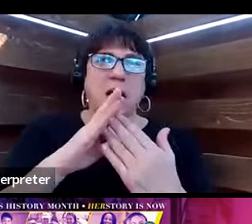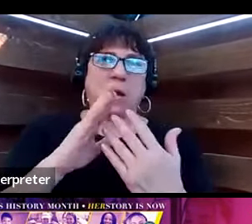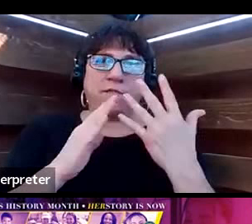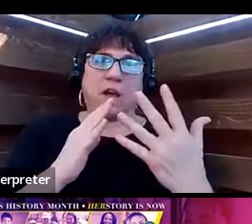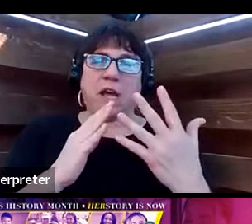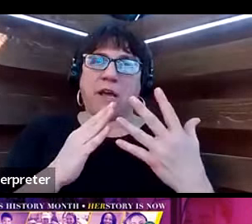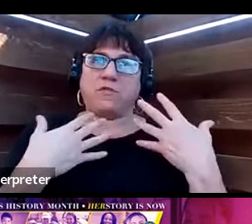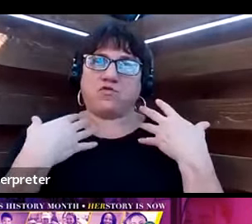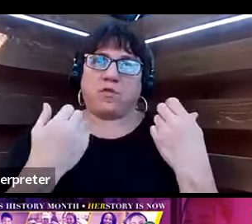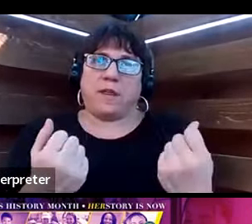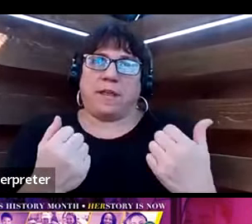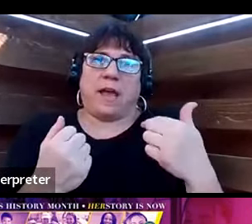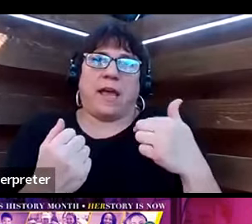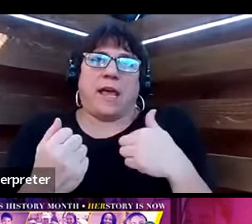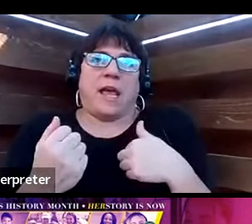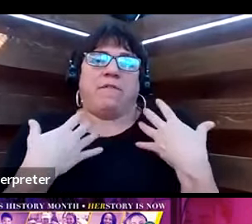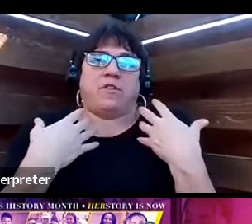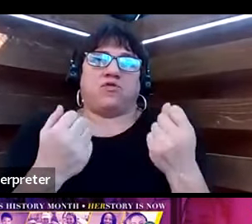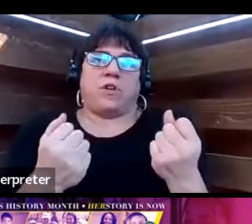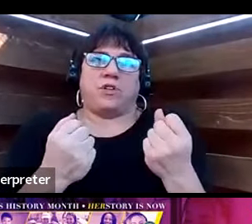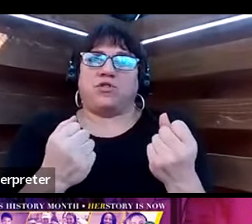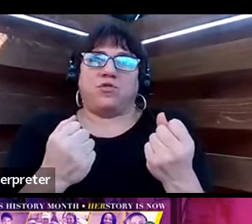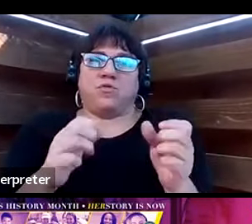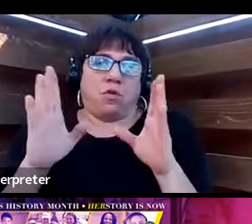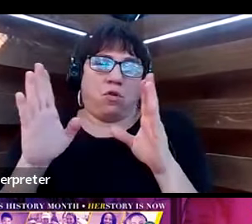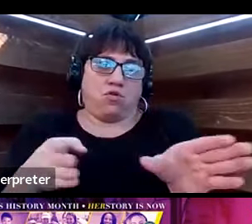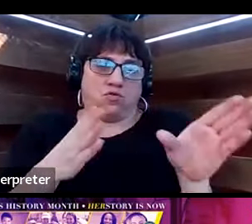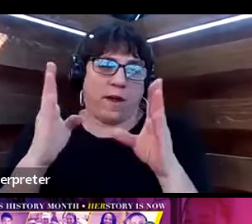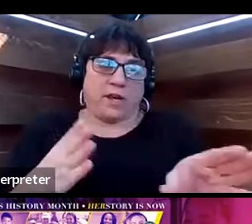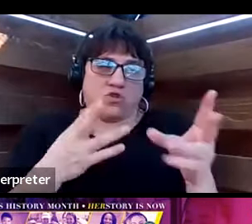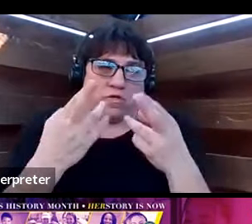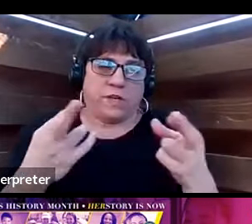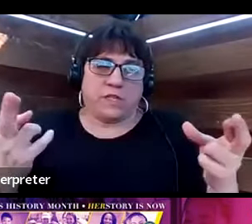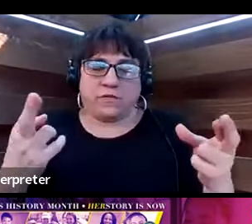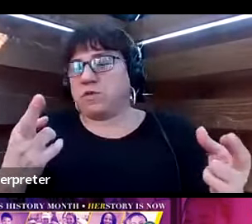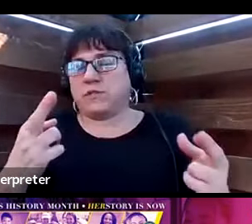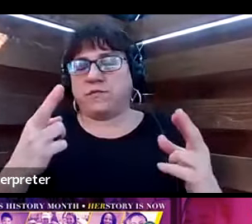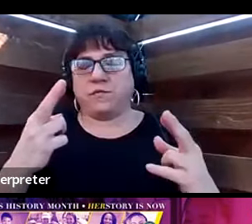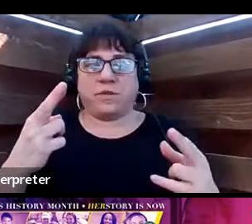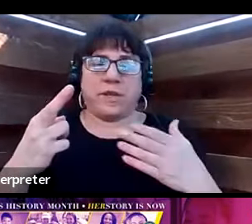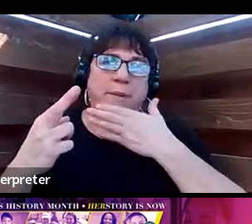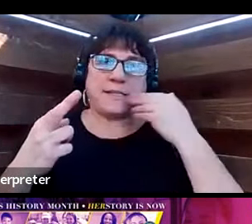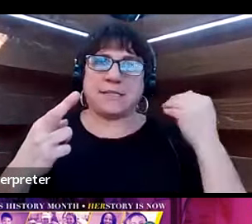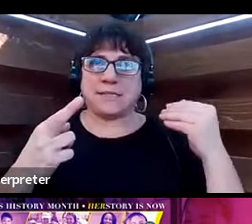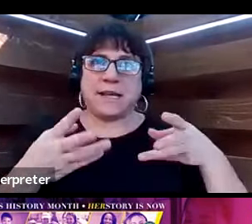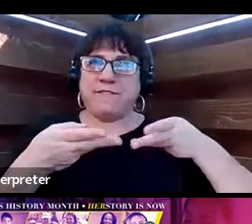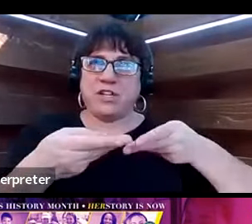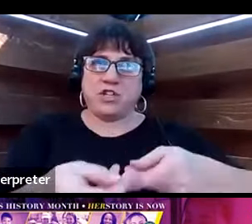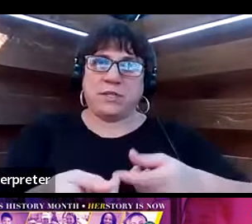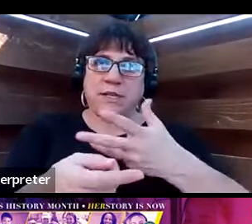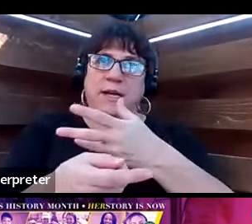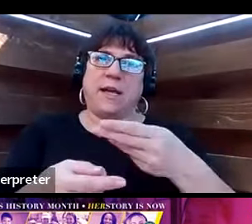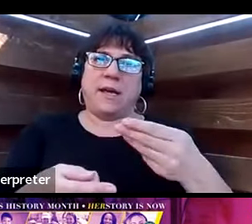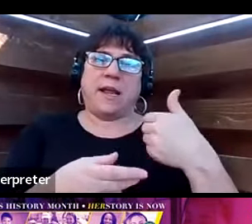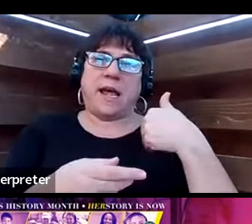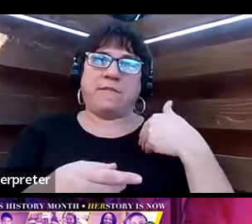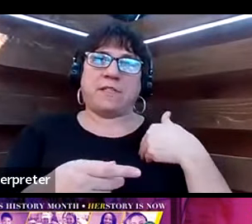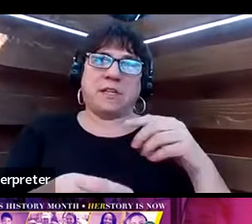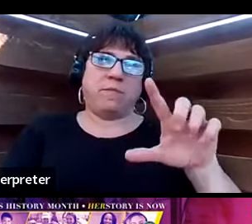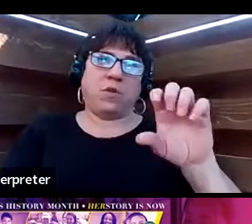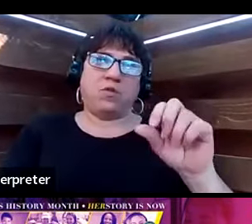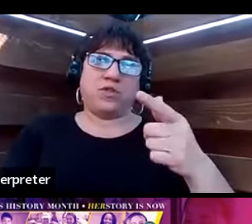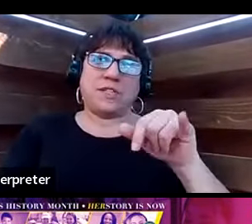to magically marshal or arrange resources for optimal efficiency, and I have some logistical